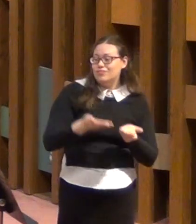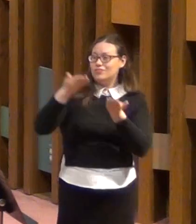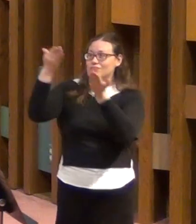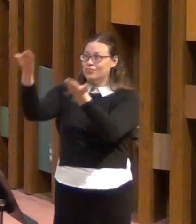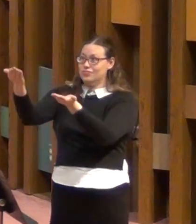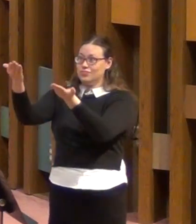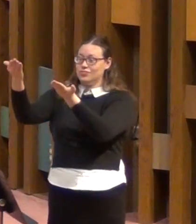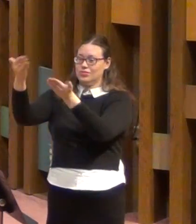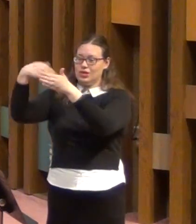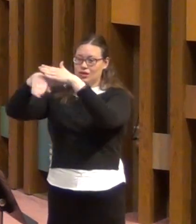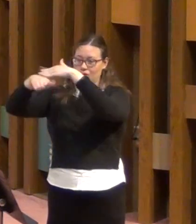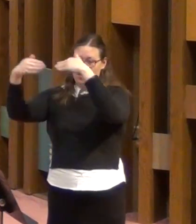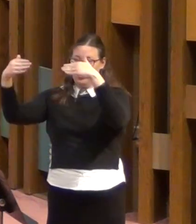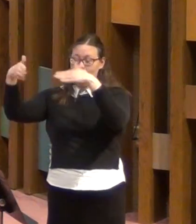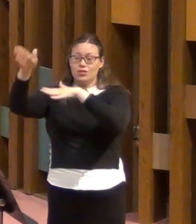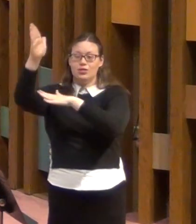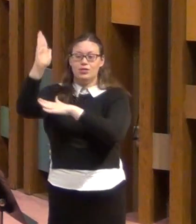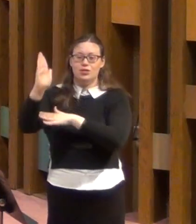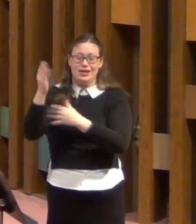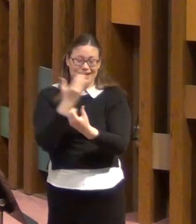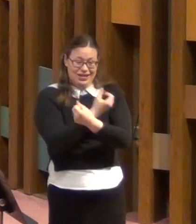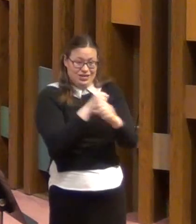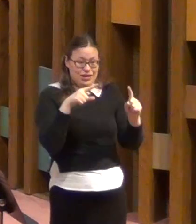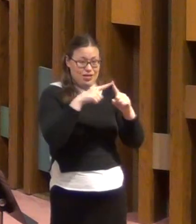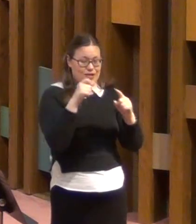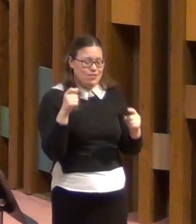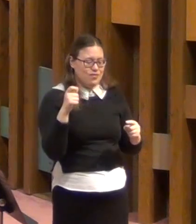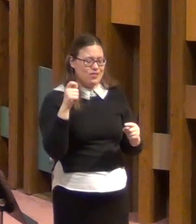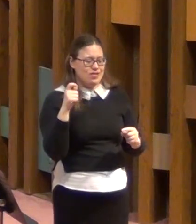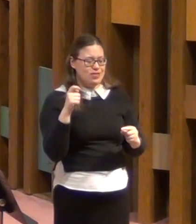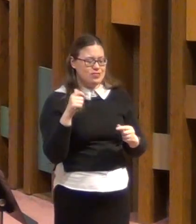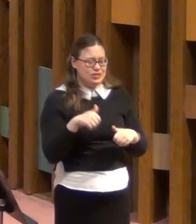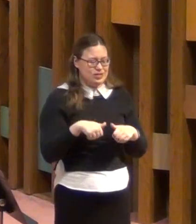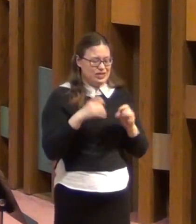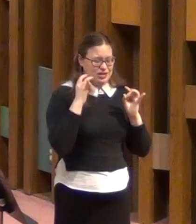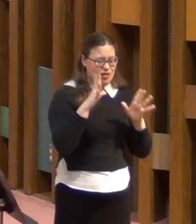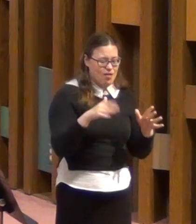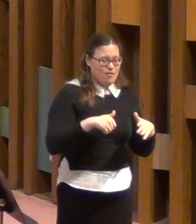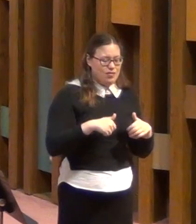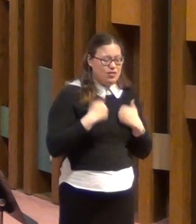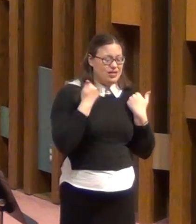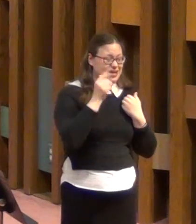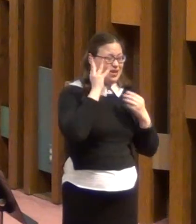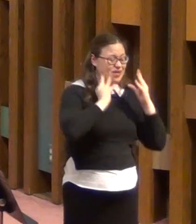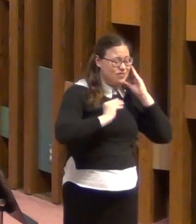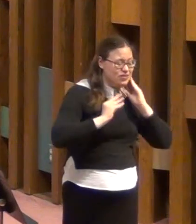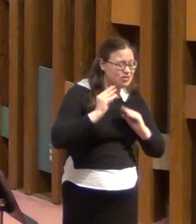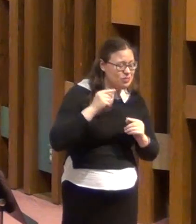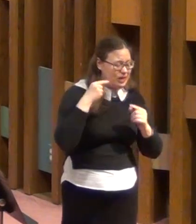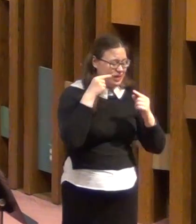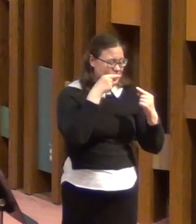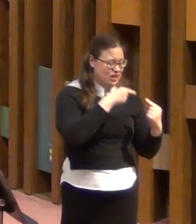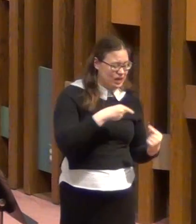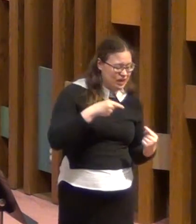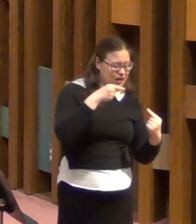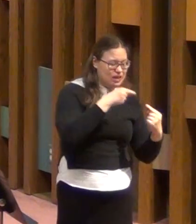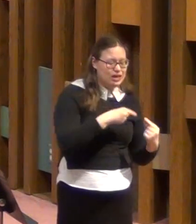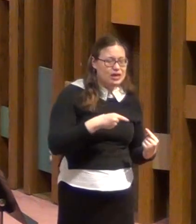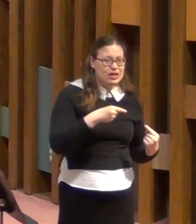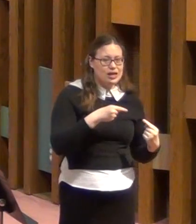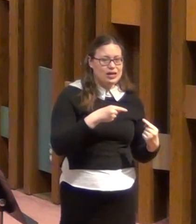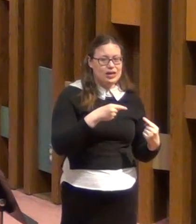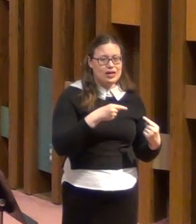delivers us from all of the experiences of life that are challenging and difficult to